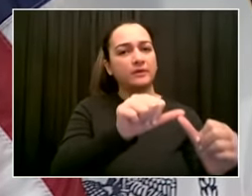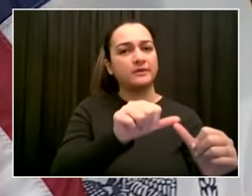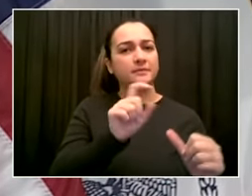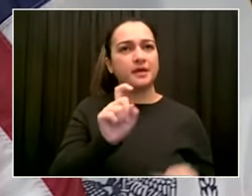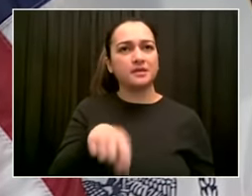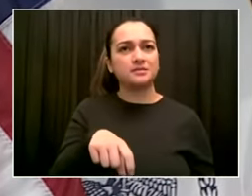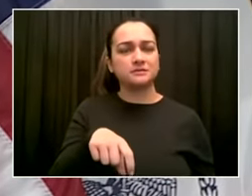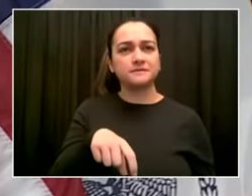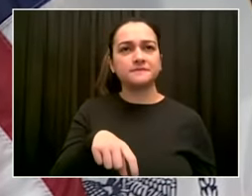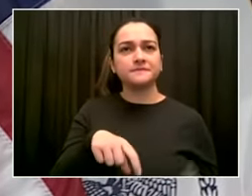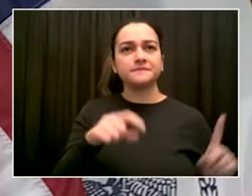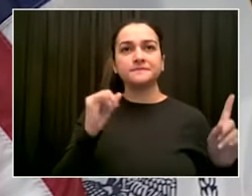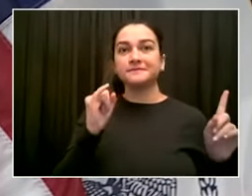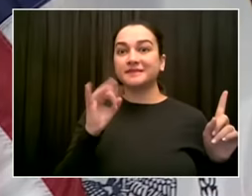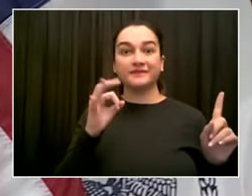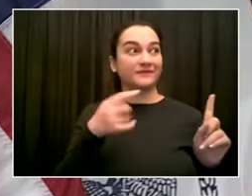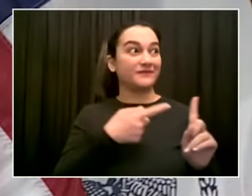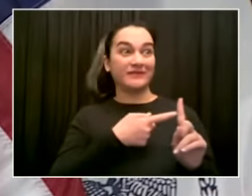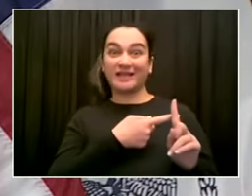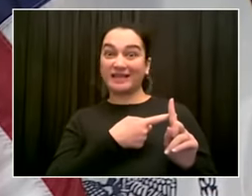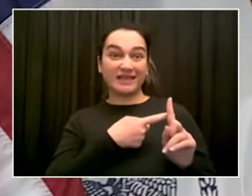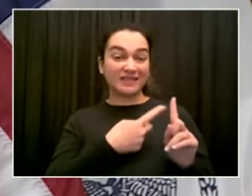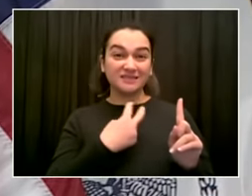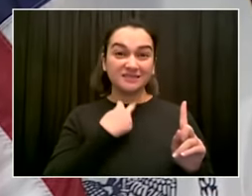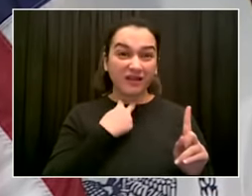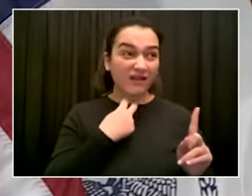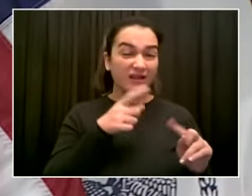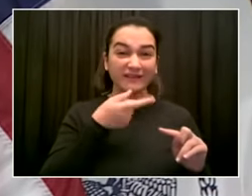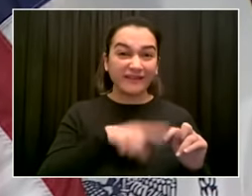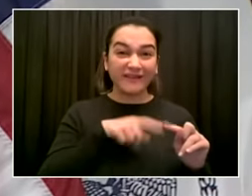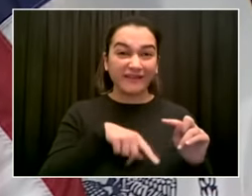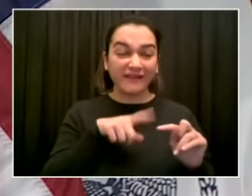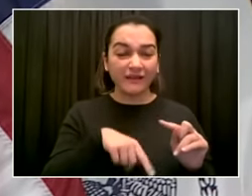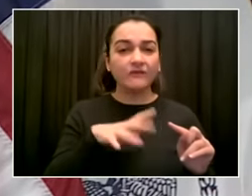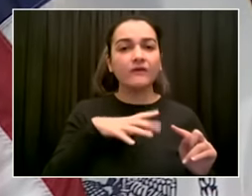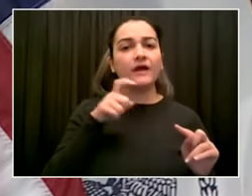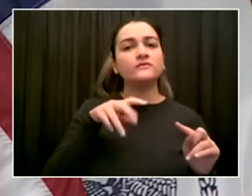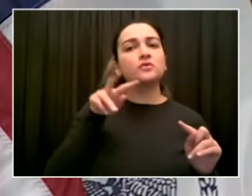up next month. Next is Katie from The Wall Street Journal.